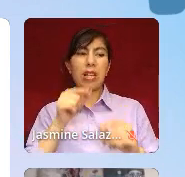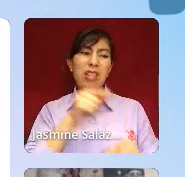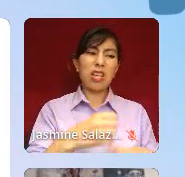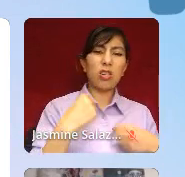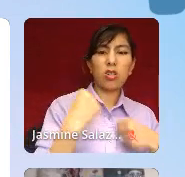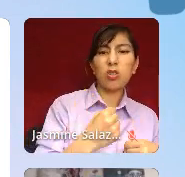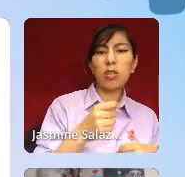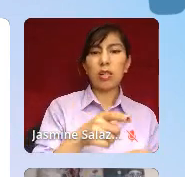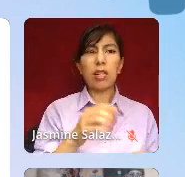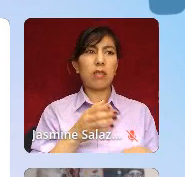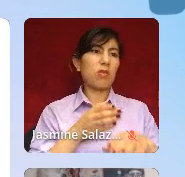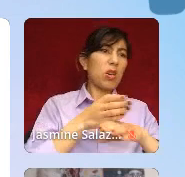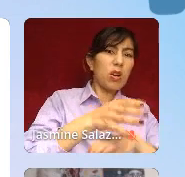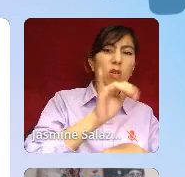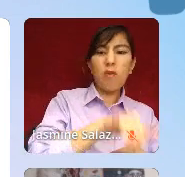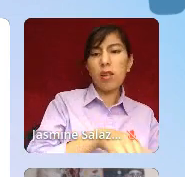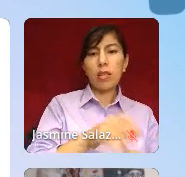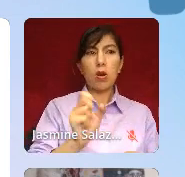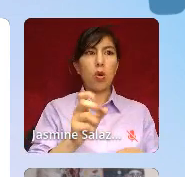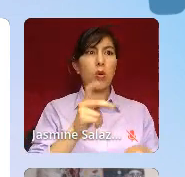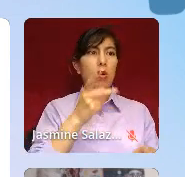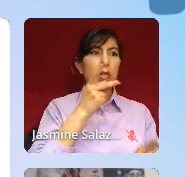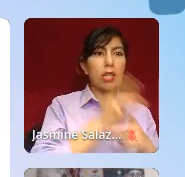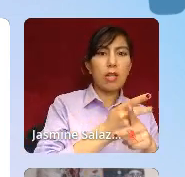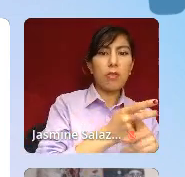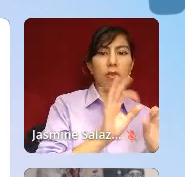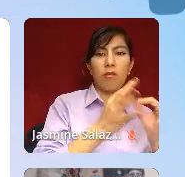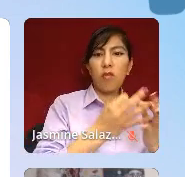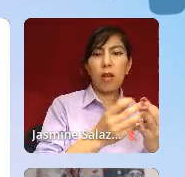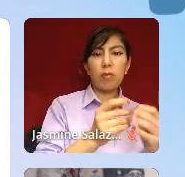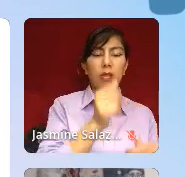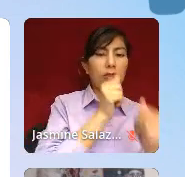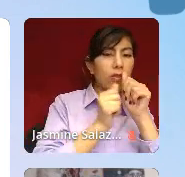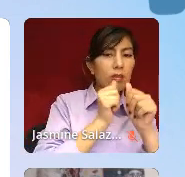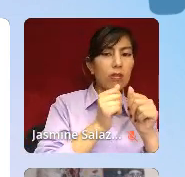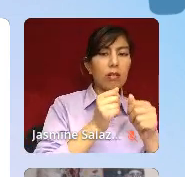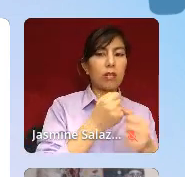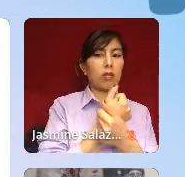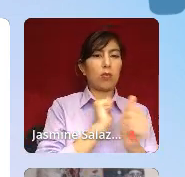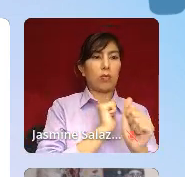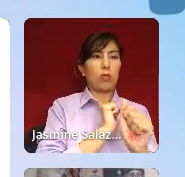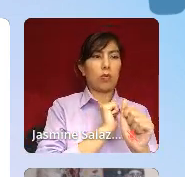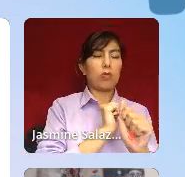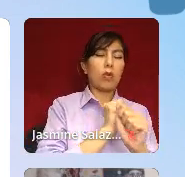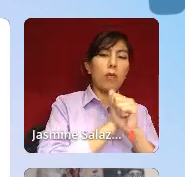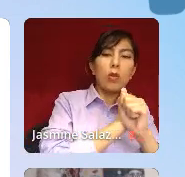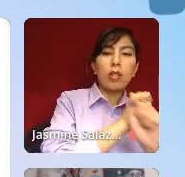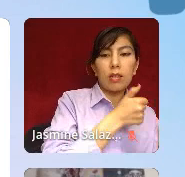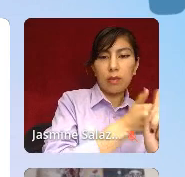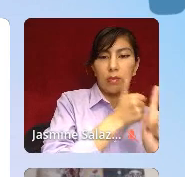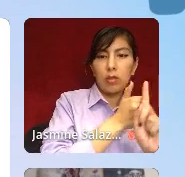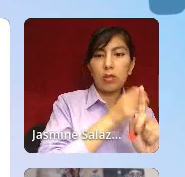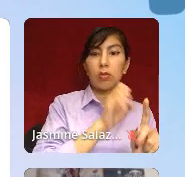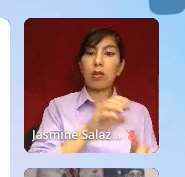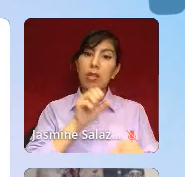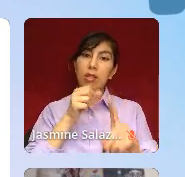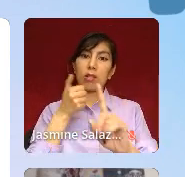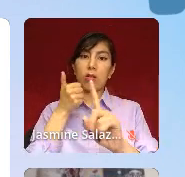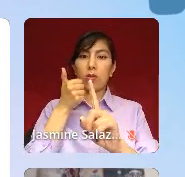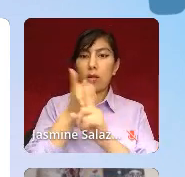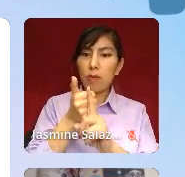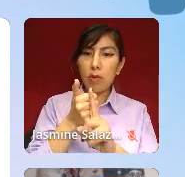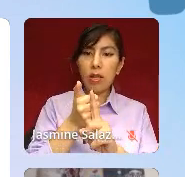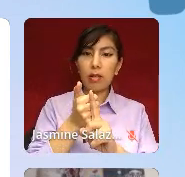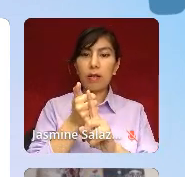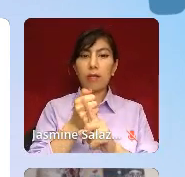getting over it or keeping family secrets as a protective measure. This is also the impact of the racism that the